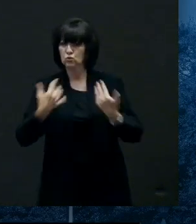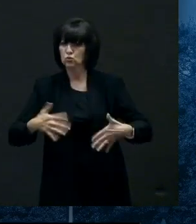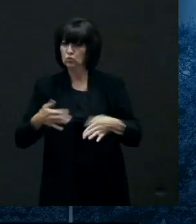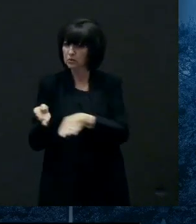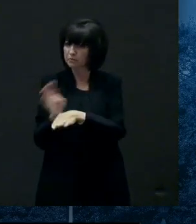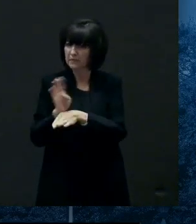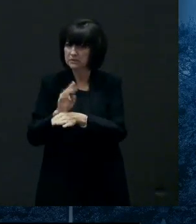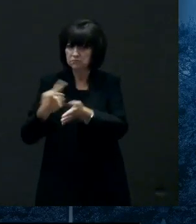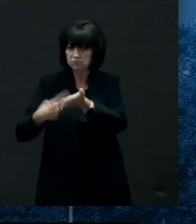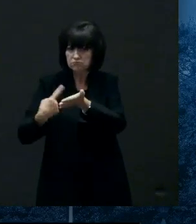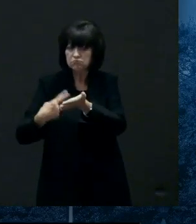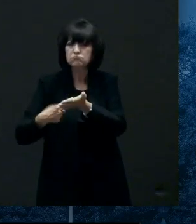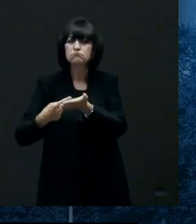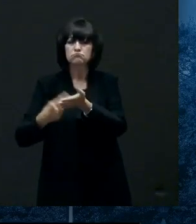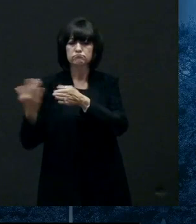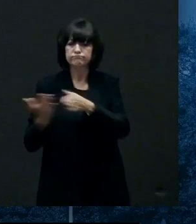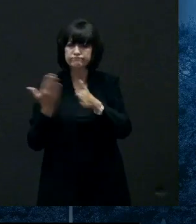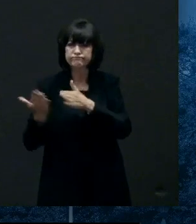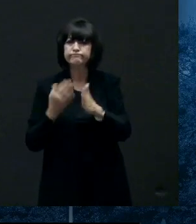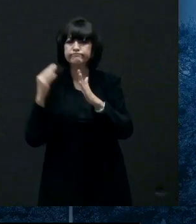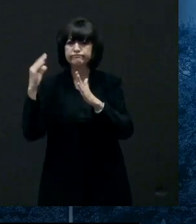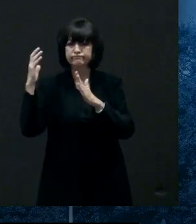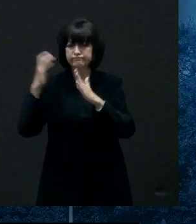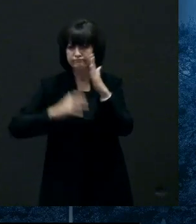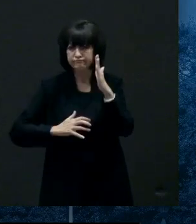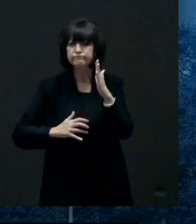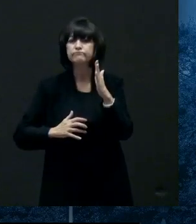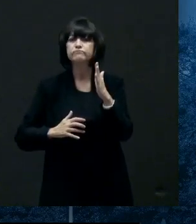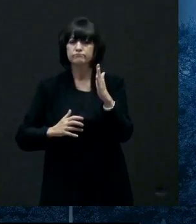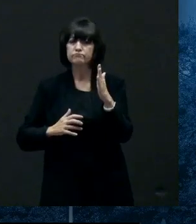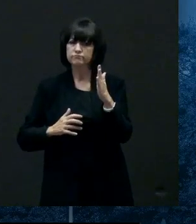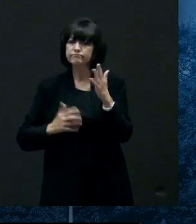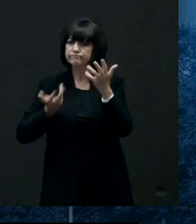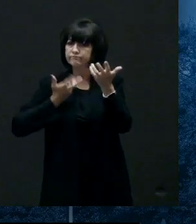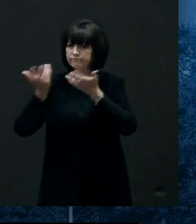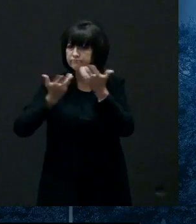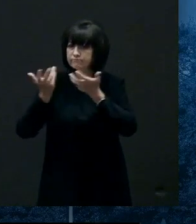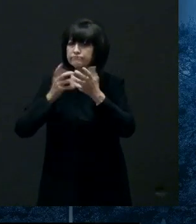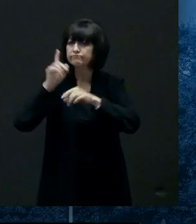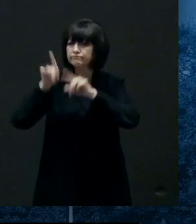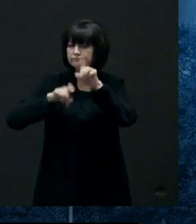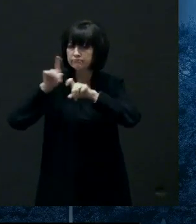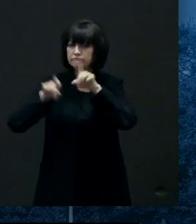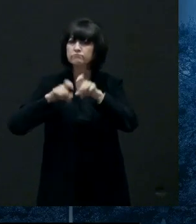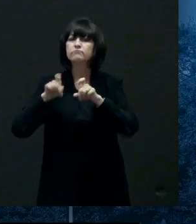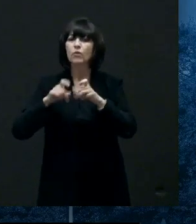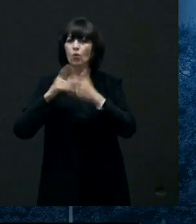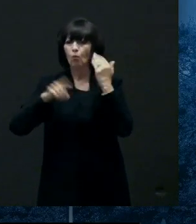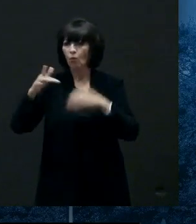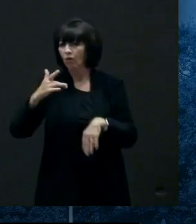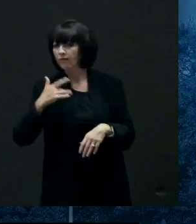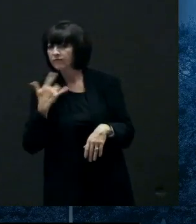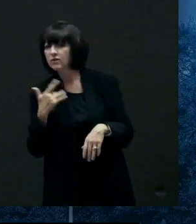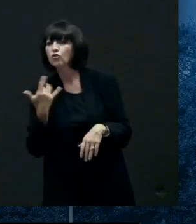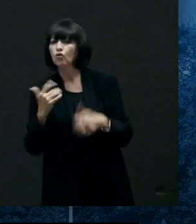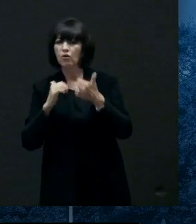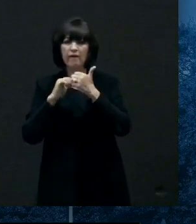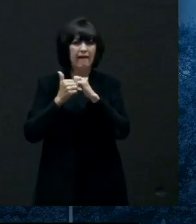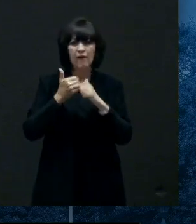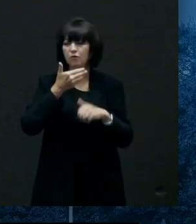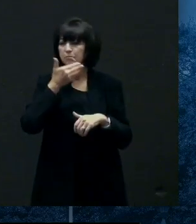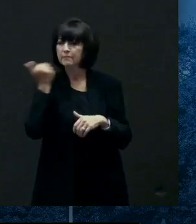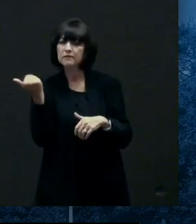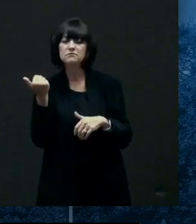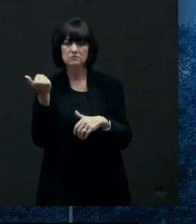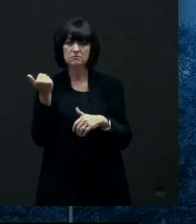districts um have uh been spending time working with them asking questions and um i in